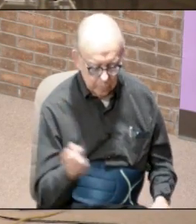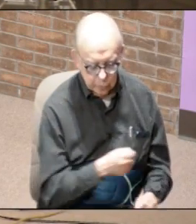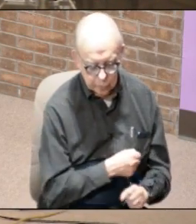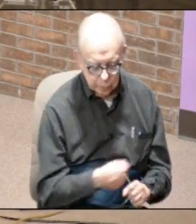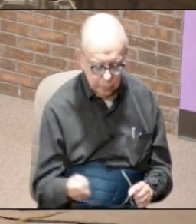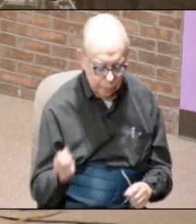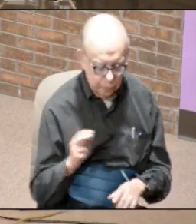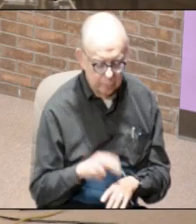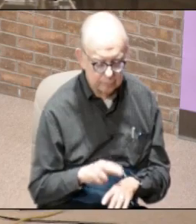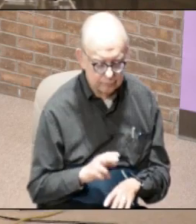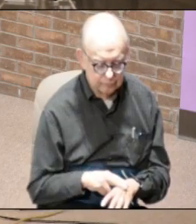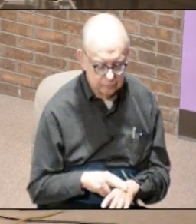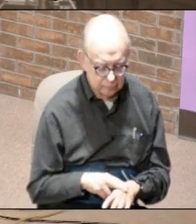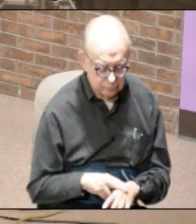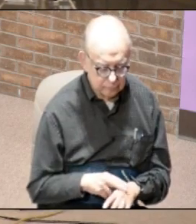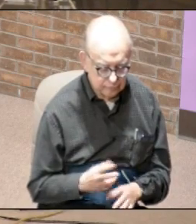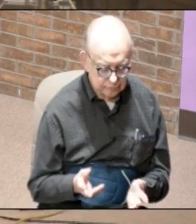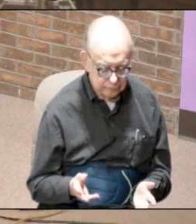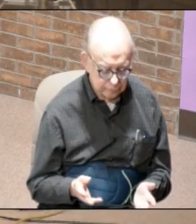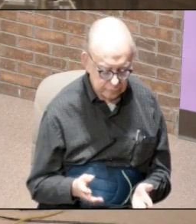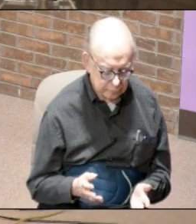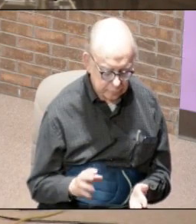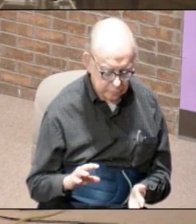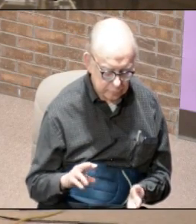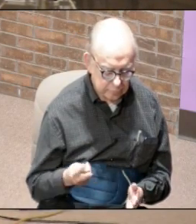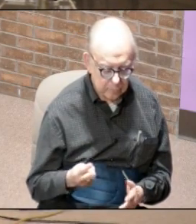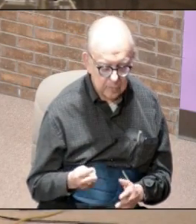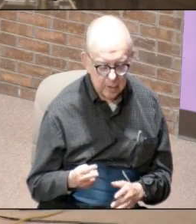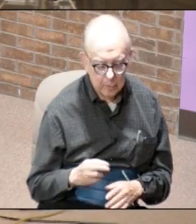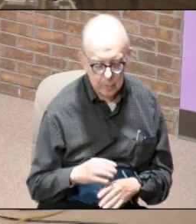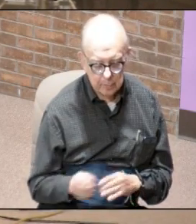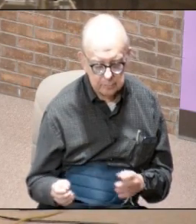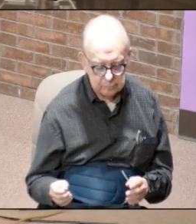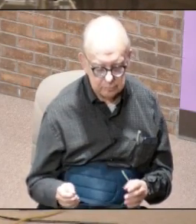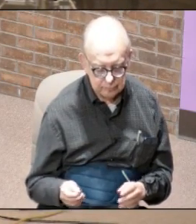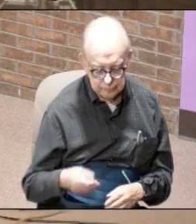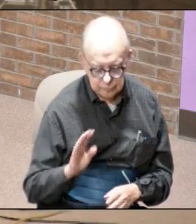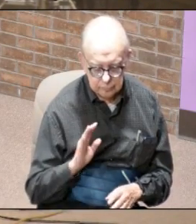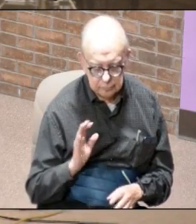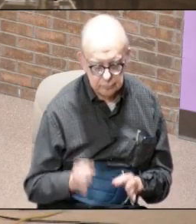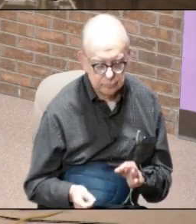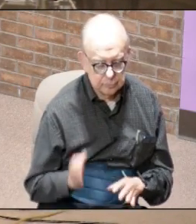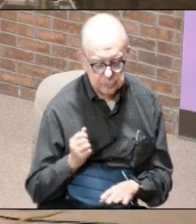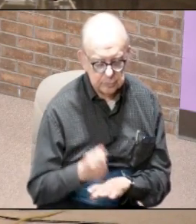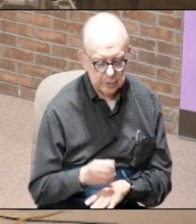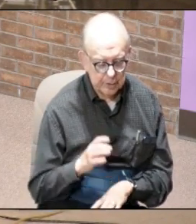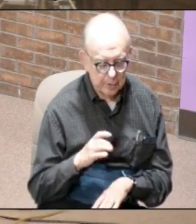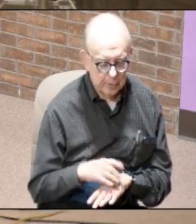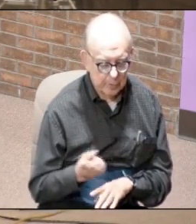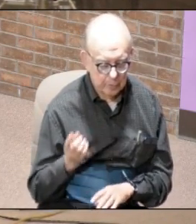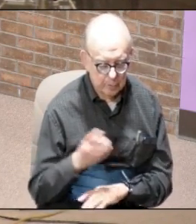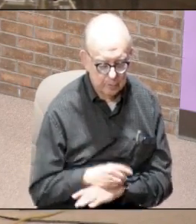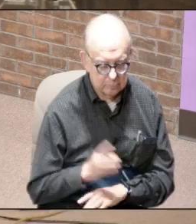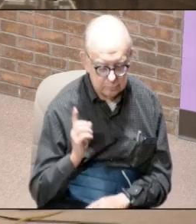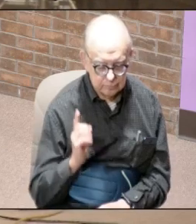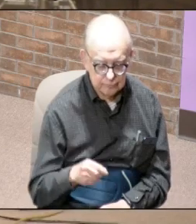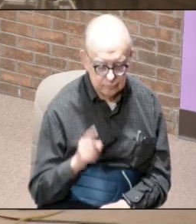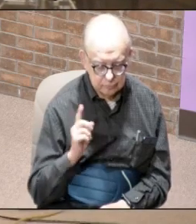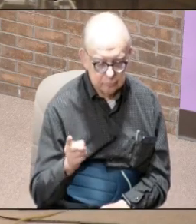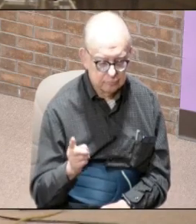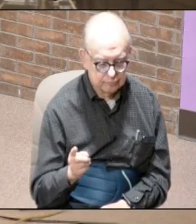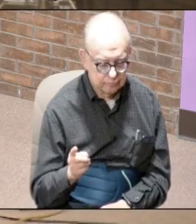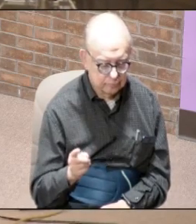and this is the double edged sword of God's judgment that is going to come upon this earth one day when he is going to